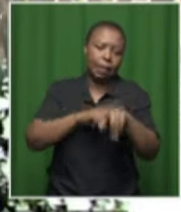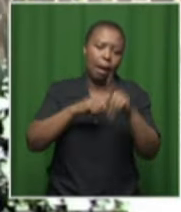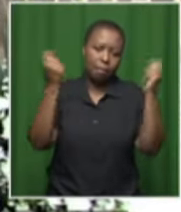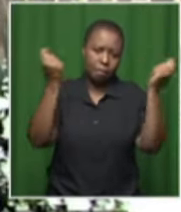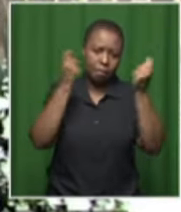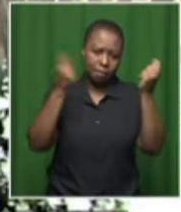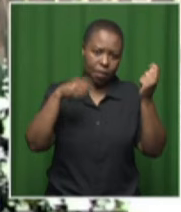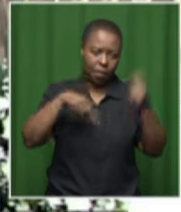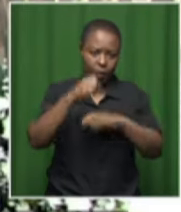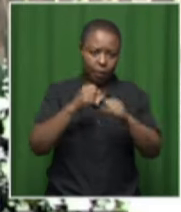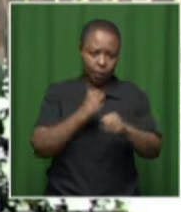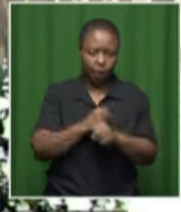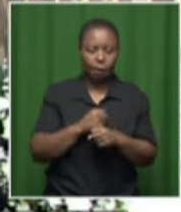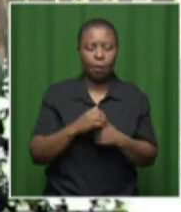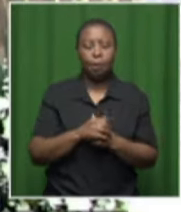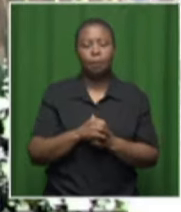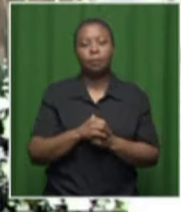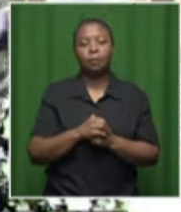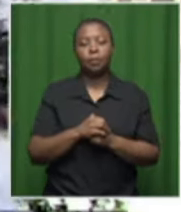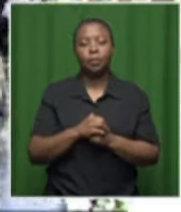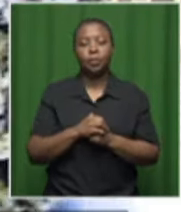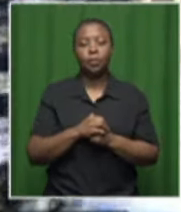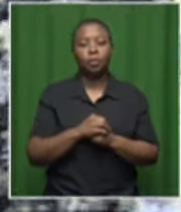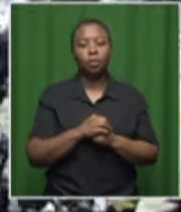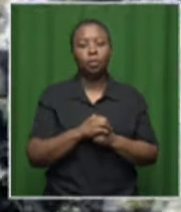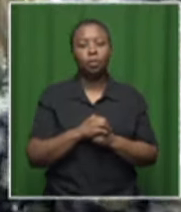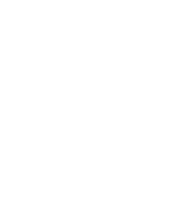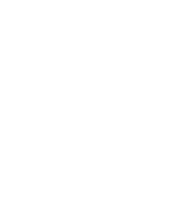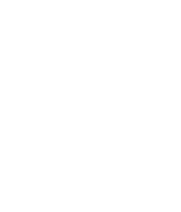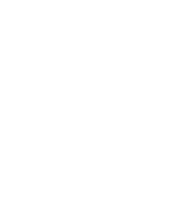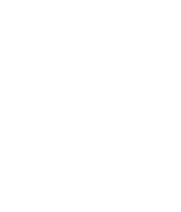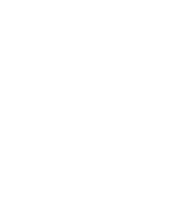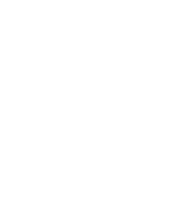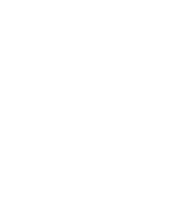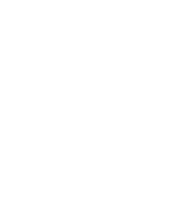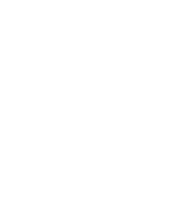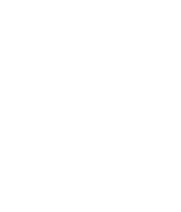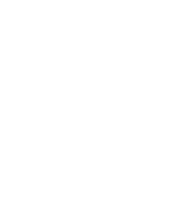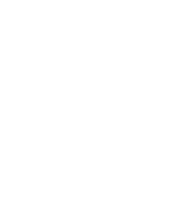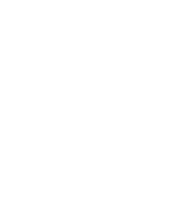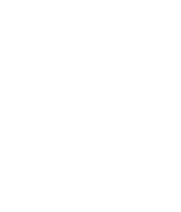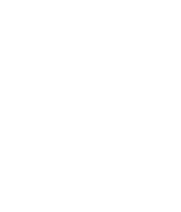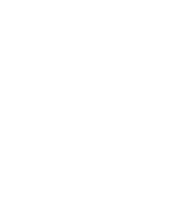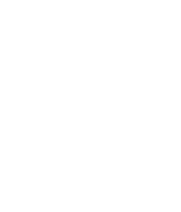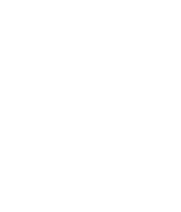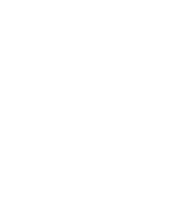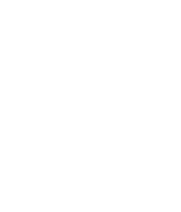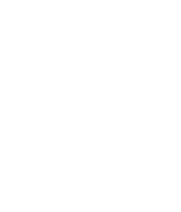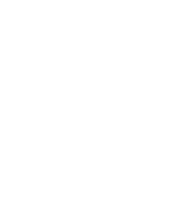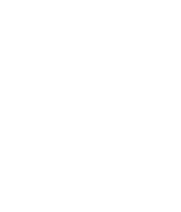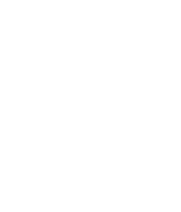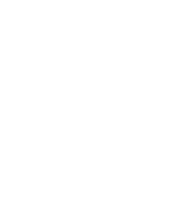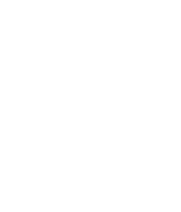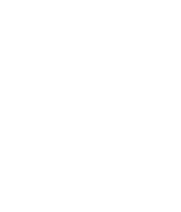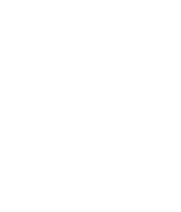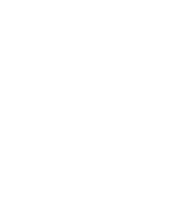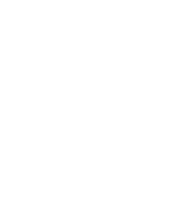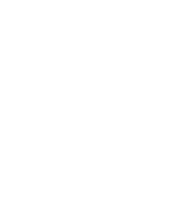News, at the Tambo Memorial Hospital in Boxburg. Thank you.